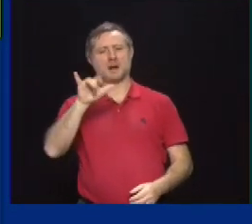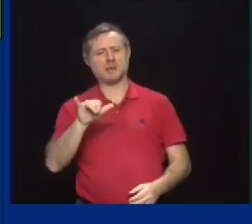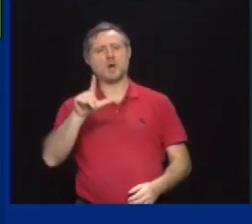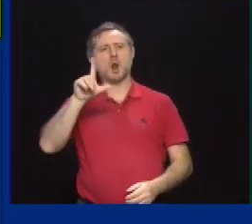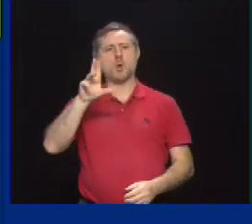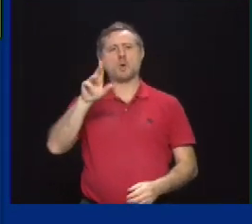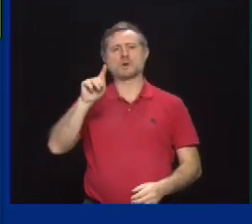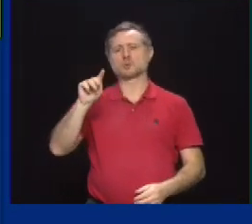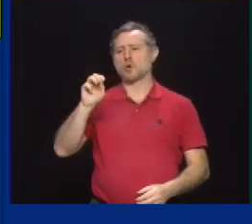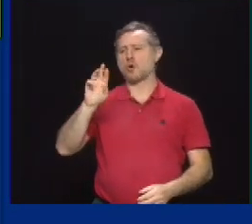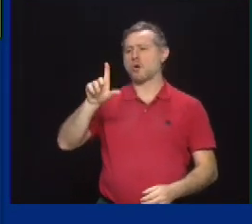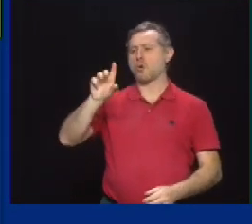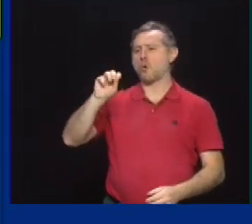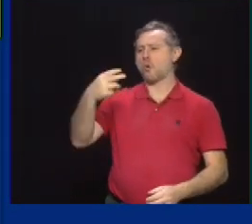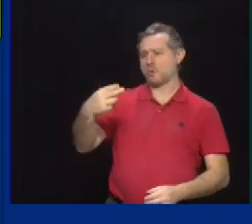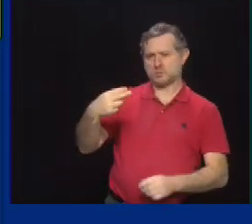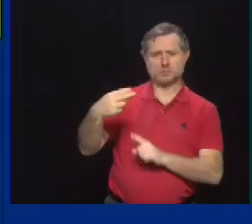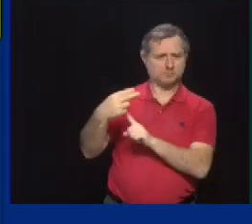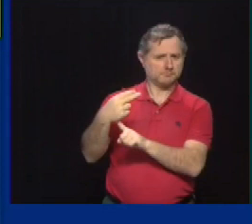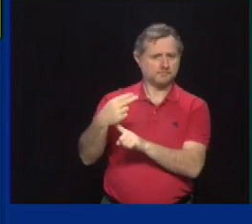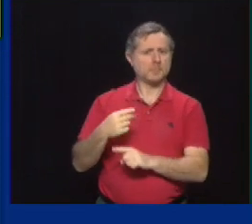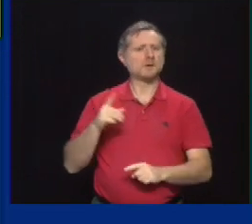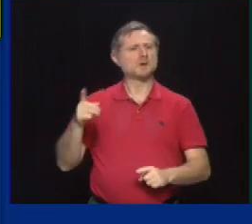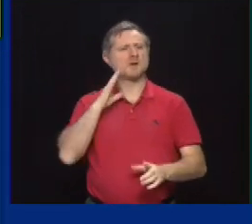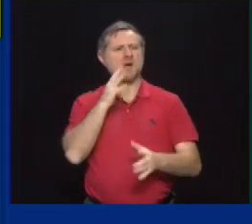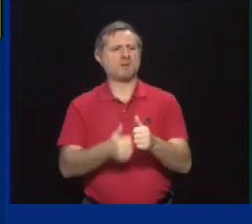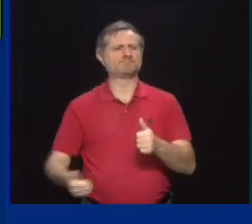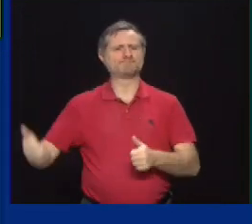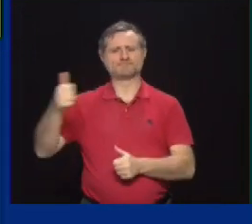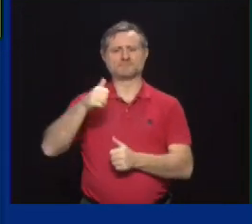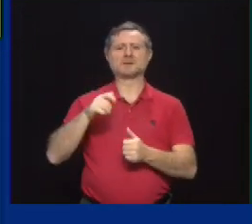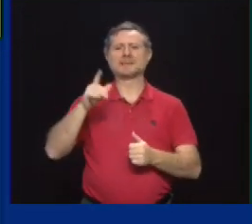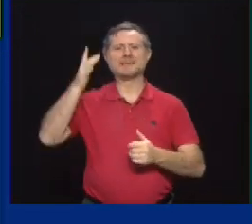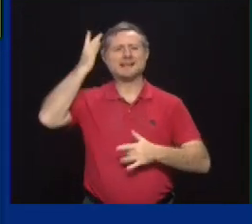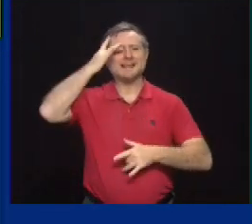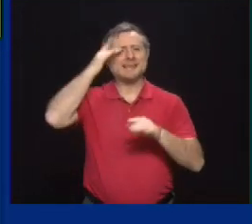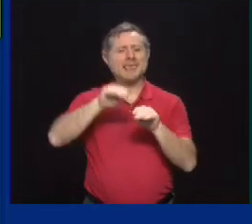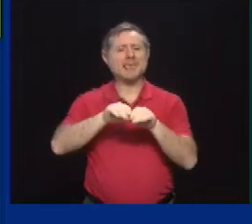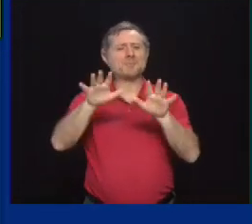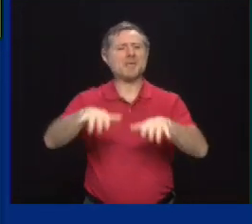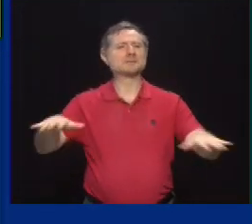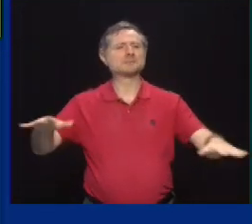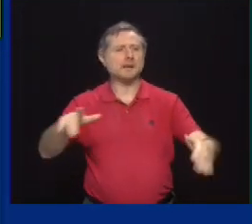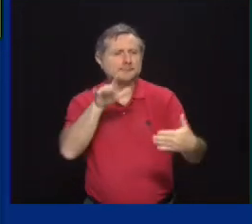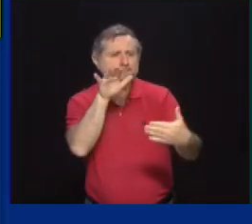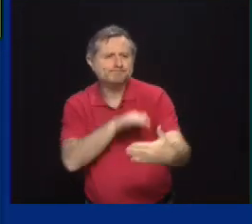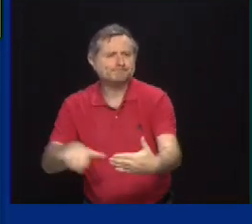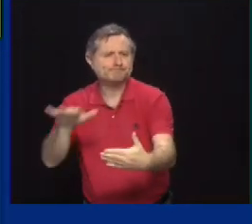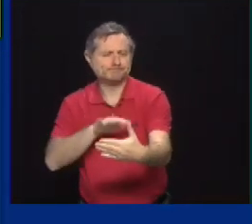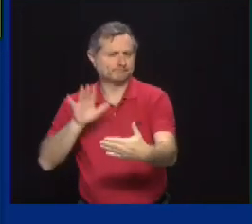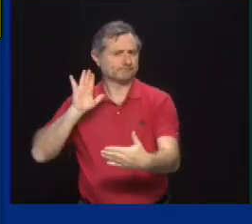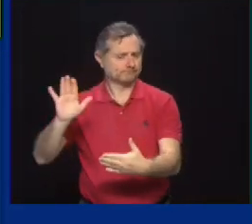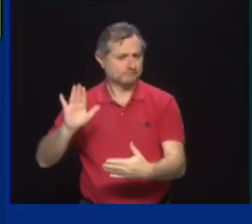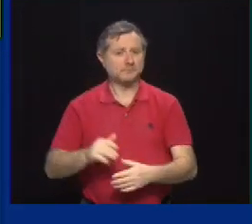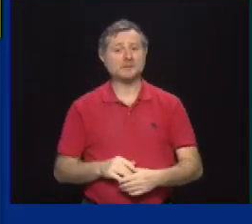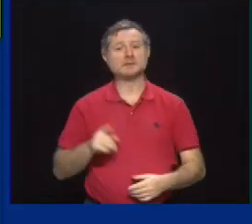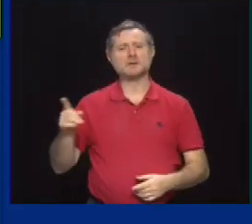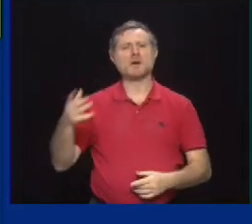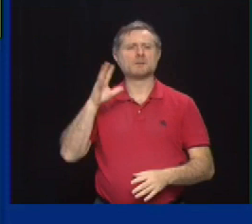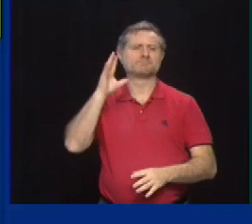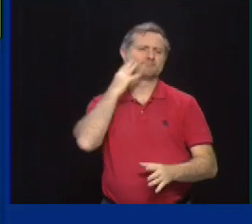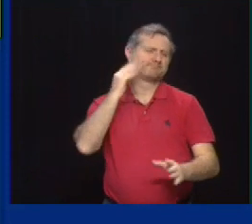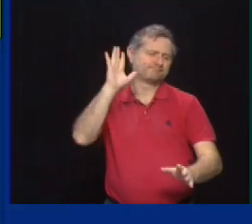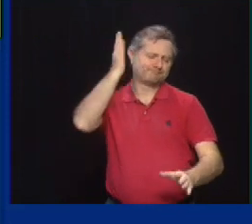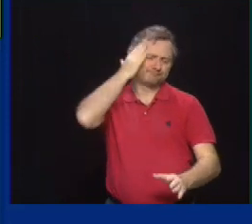Epidemiology. She's going to head our efforts to vaccinate children ages five to 11. She is a very experienced doctor. She's an